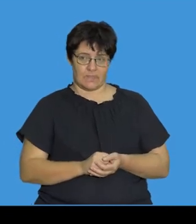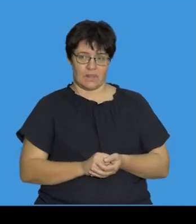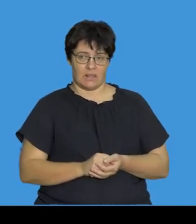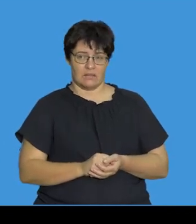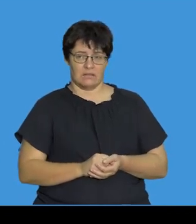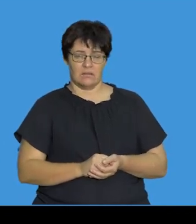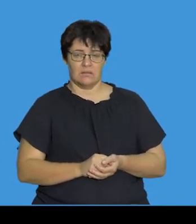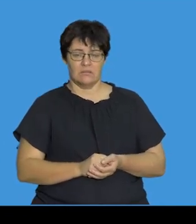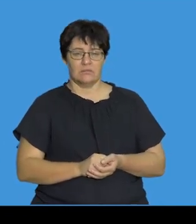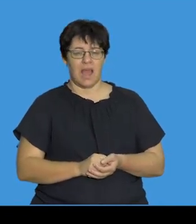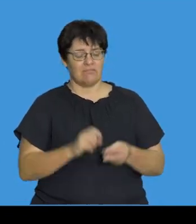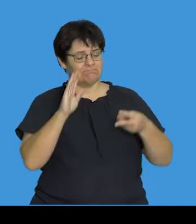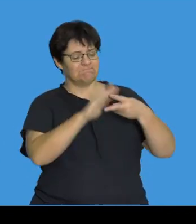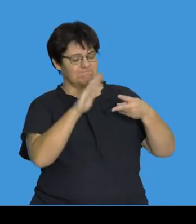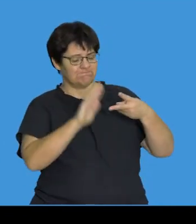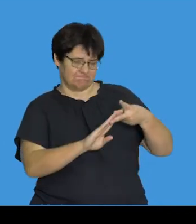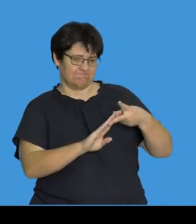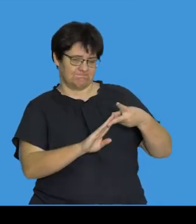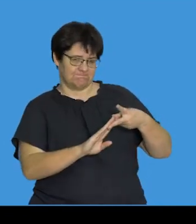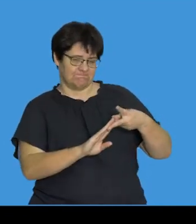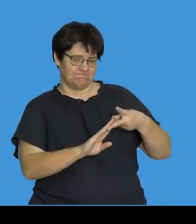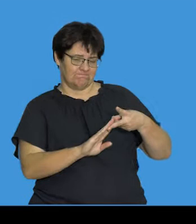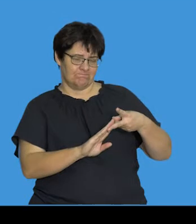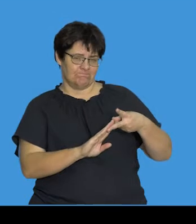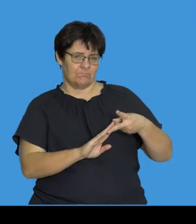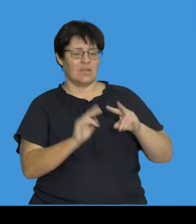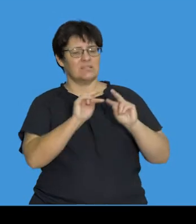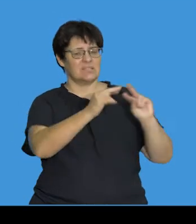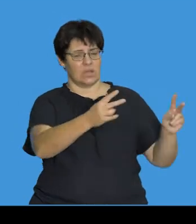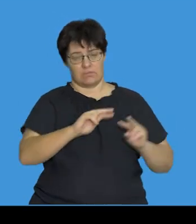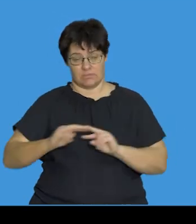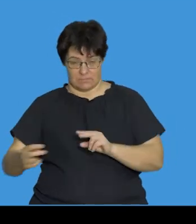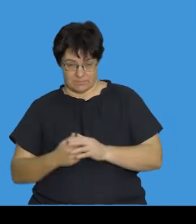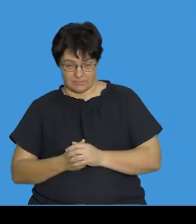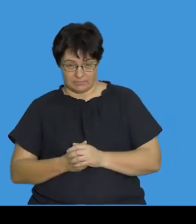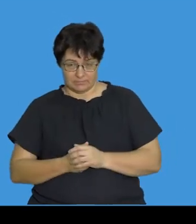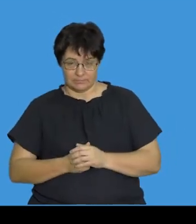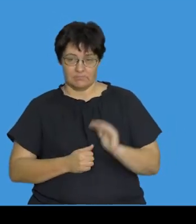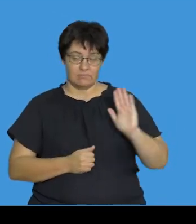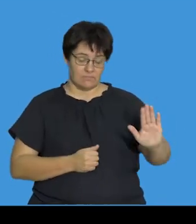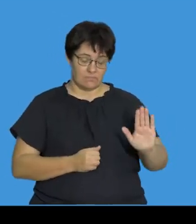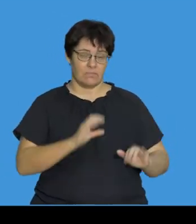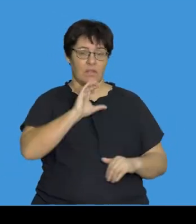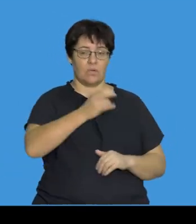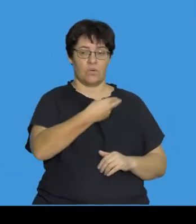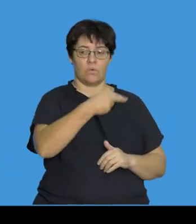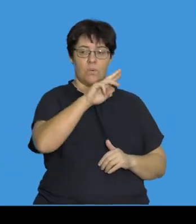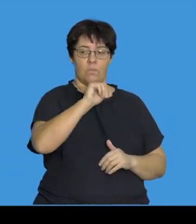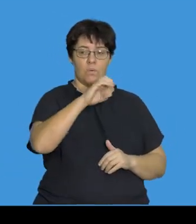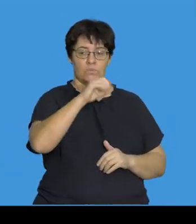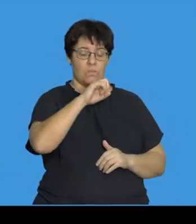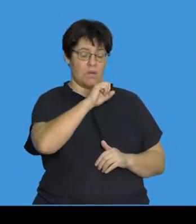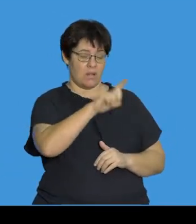Broadly speaking, there are two types of mutations. I refer to them as chromosomal